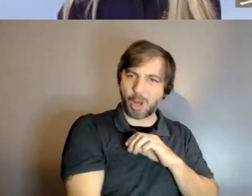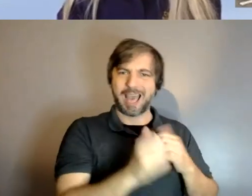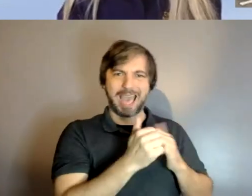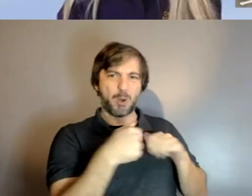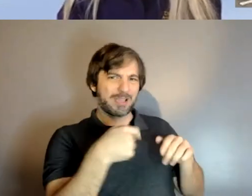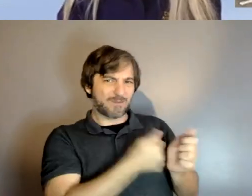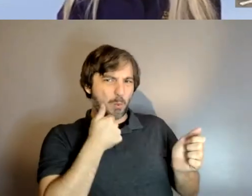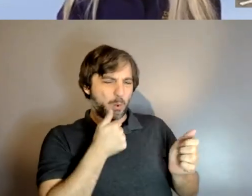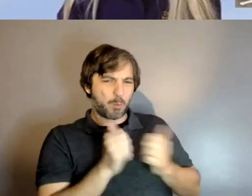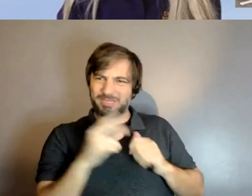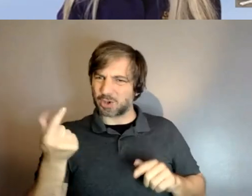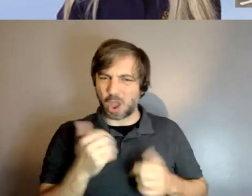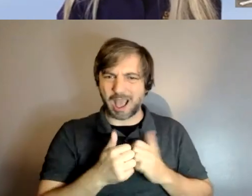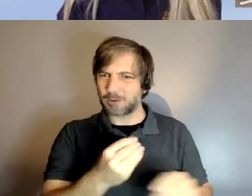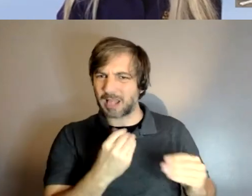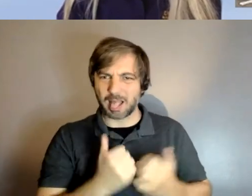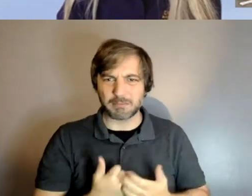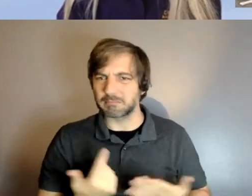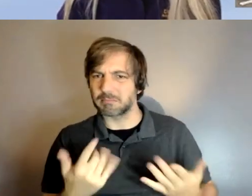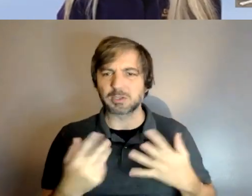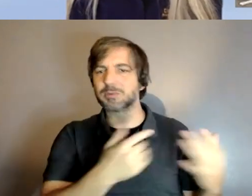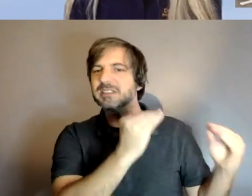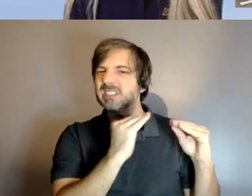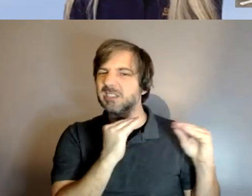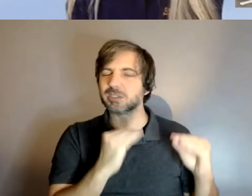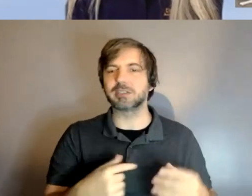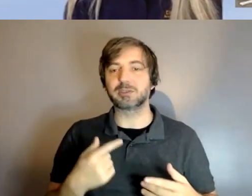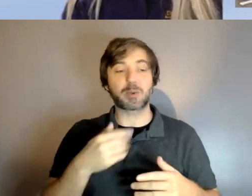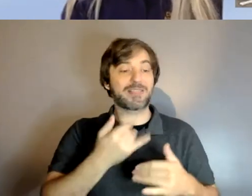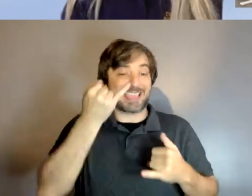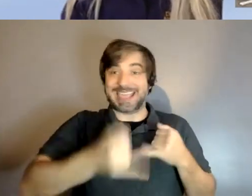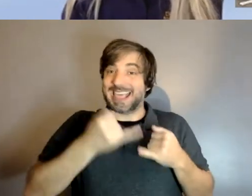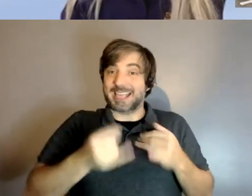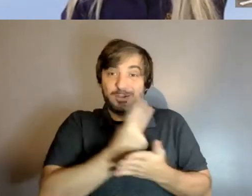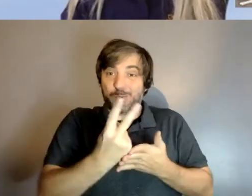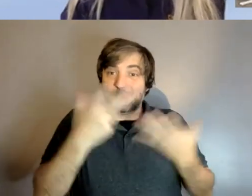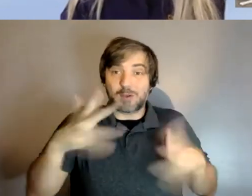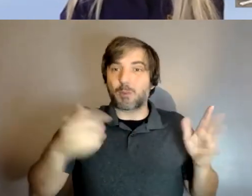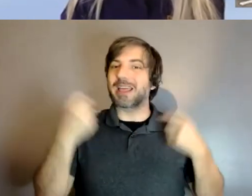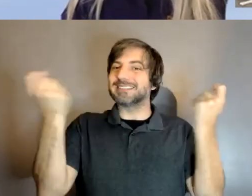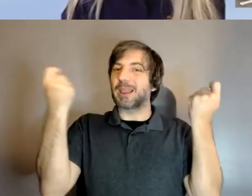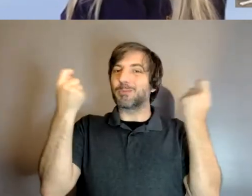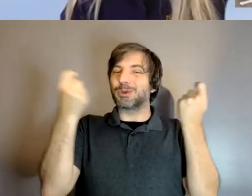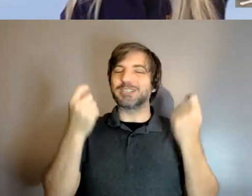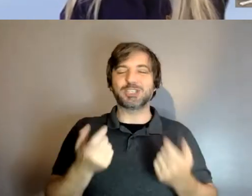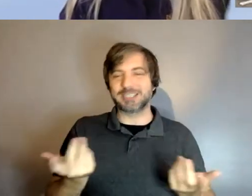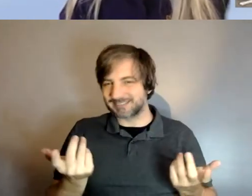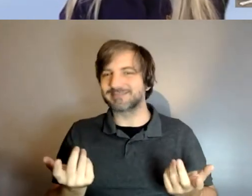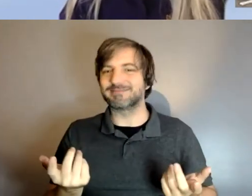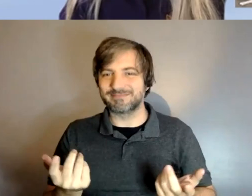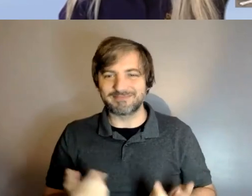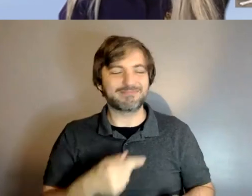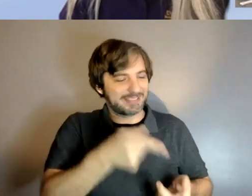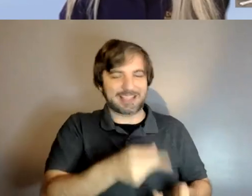doing that for two weeks and then at the end of that program you have a little celebration ceremony um to graduate with your dog because your dog is now